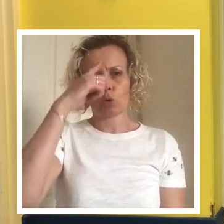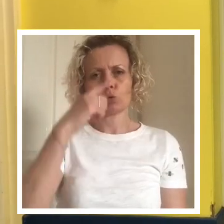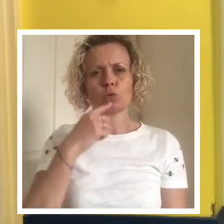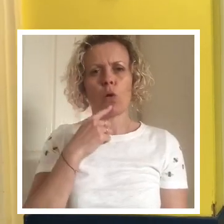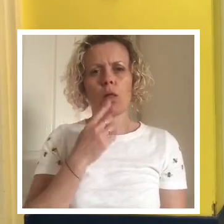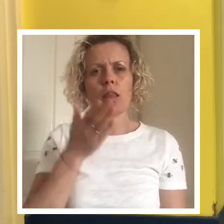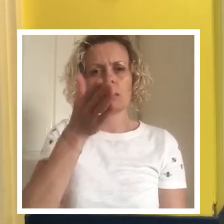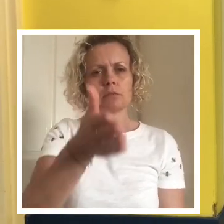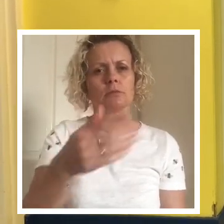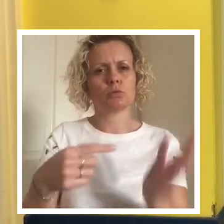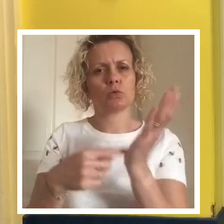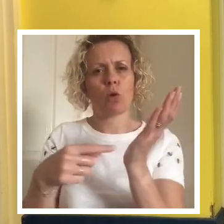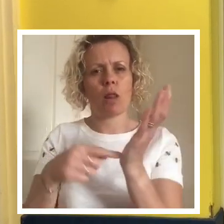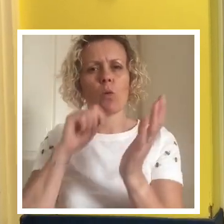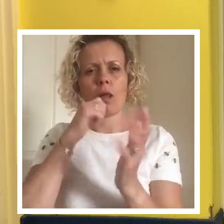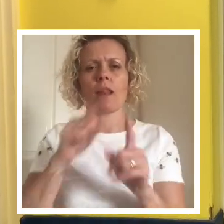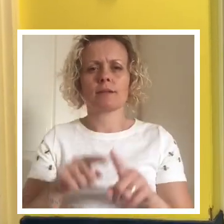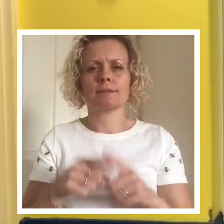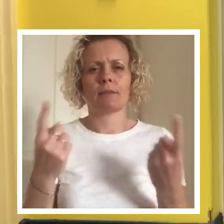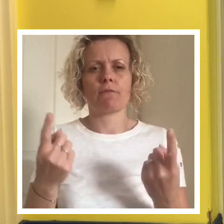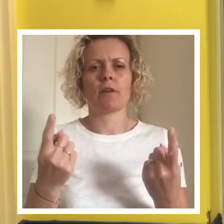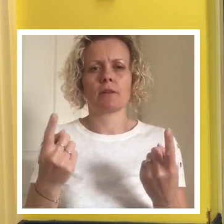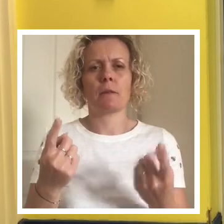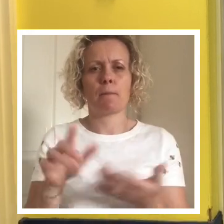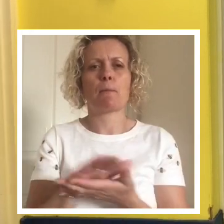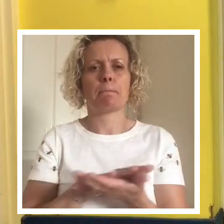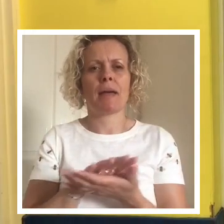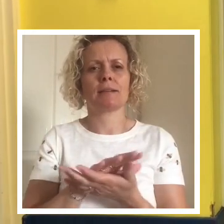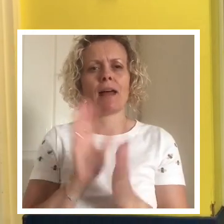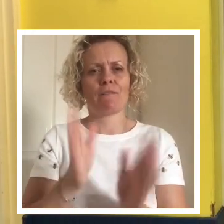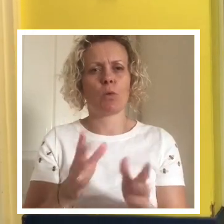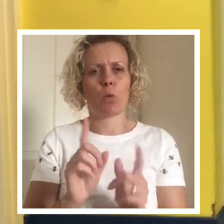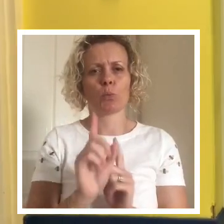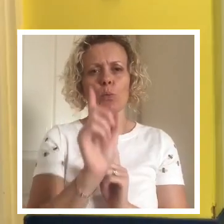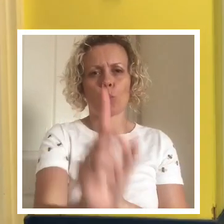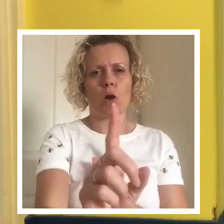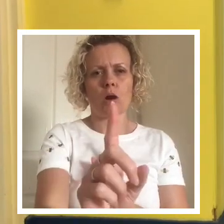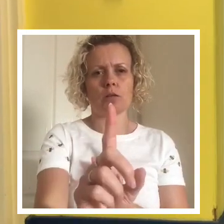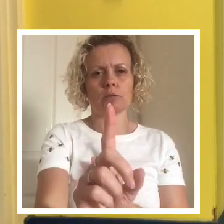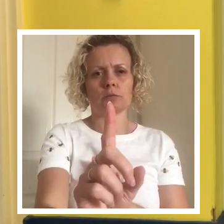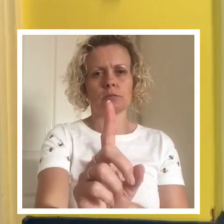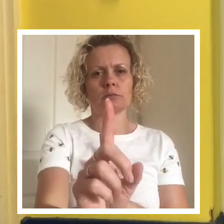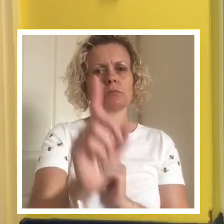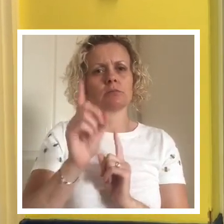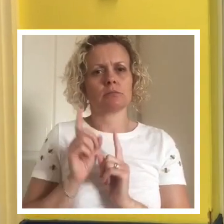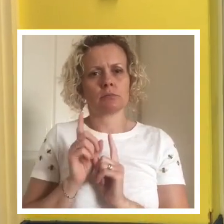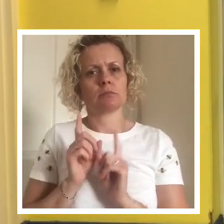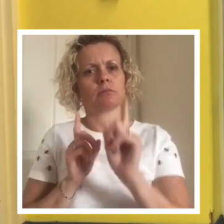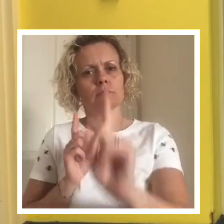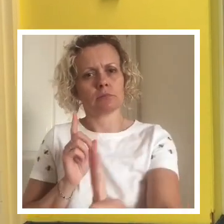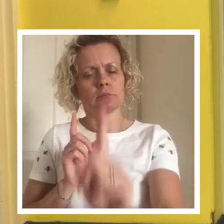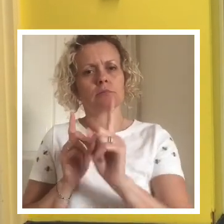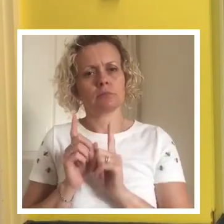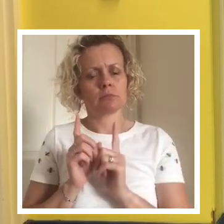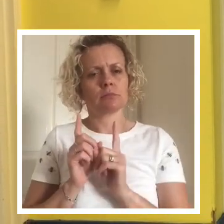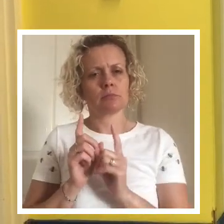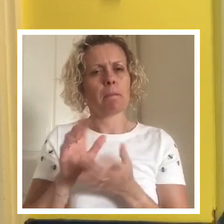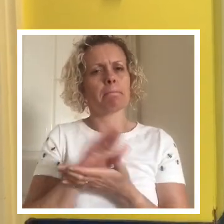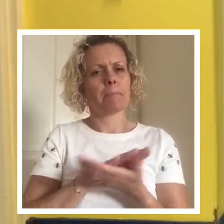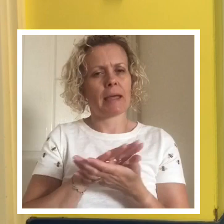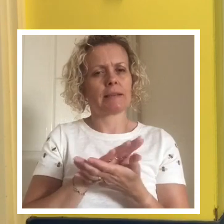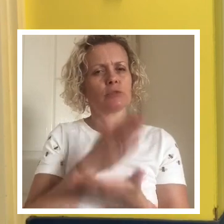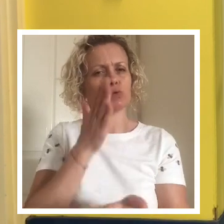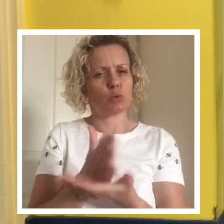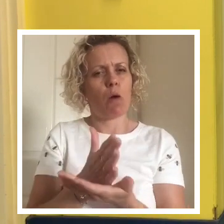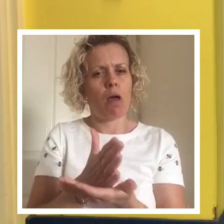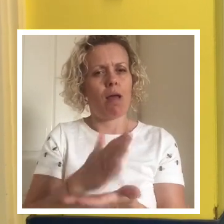Toileting will be very different as well because we have to operate a one in one out toilet system in order to ensure that we have